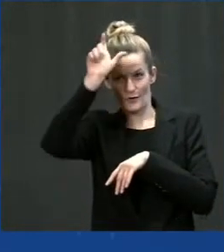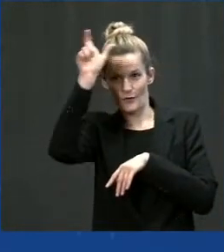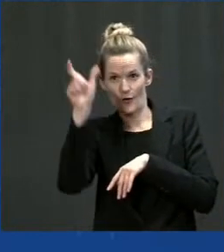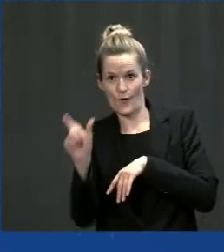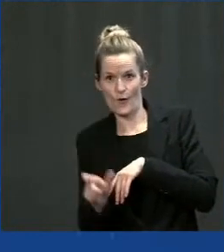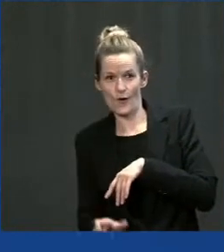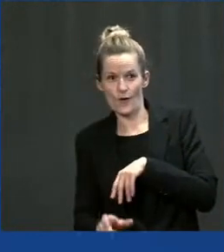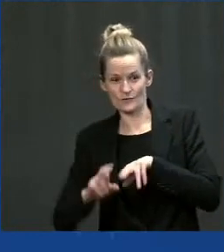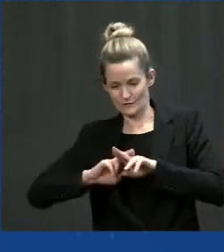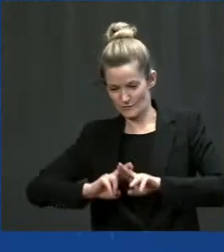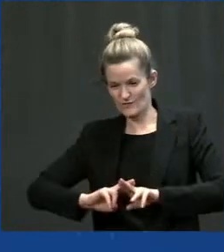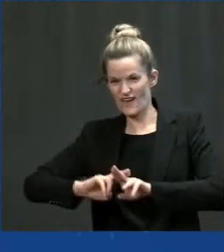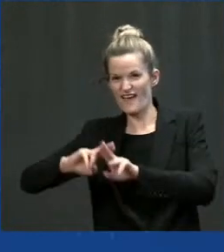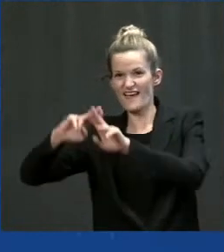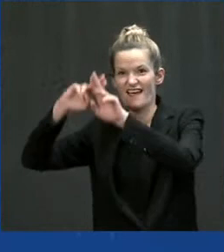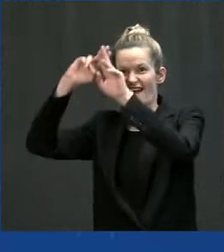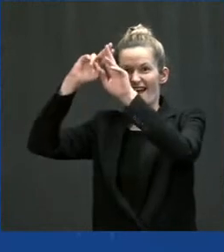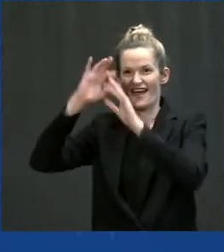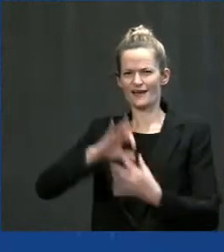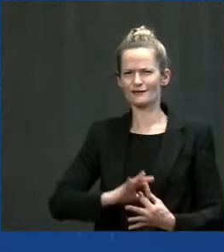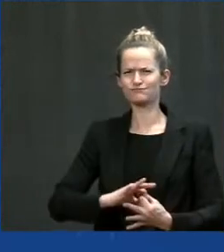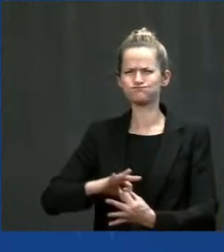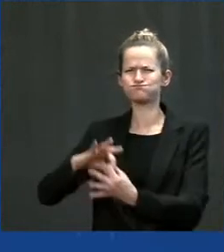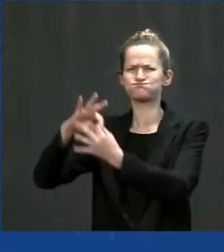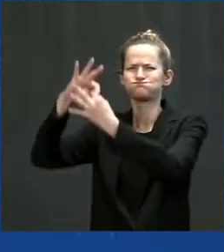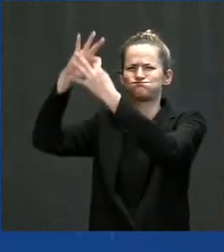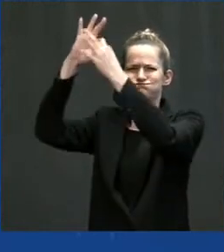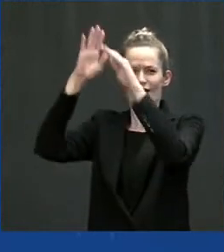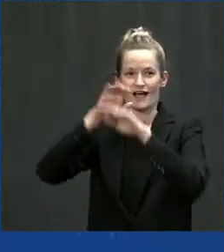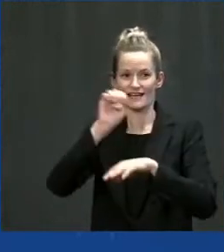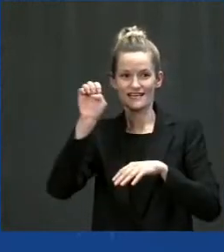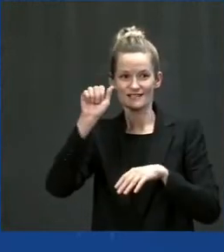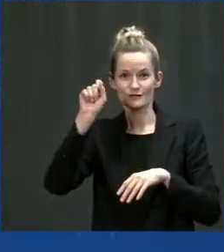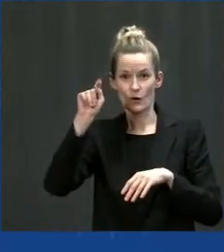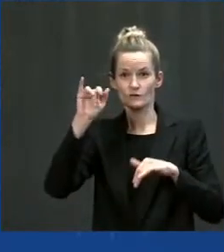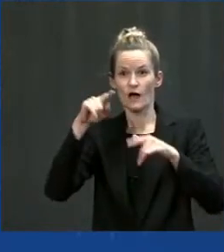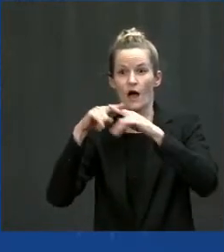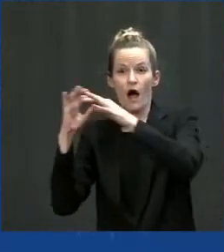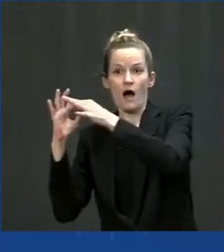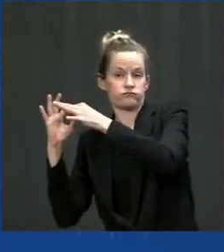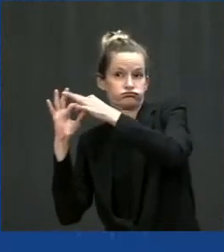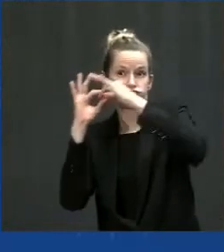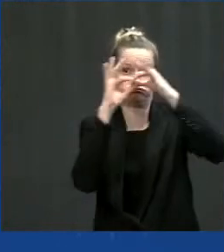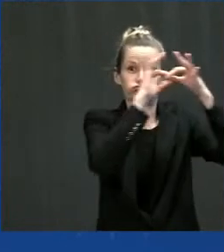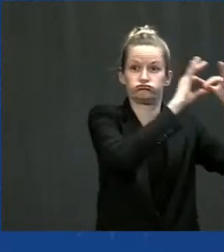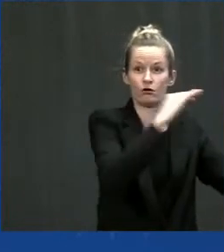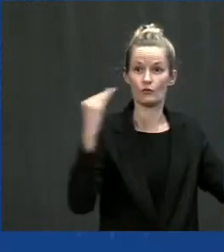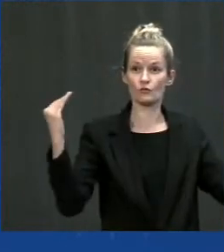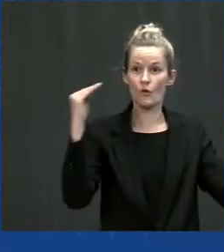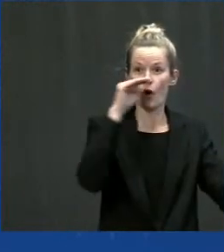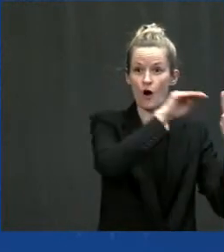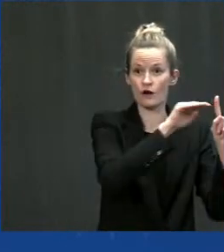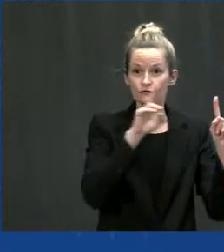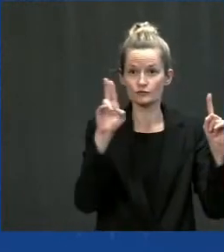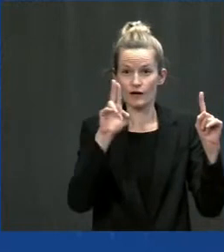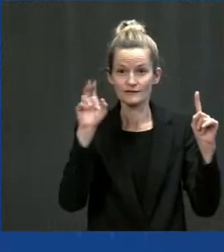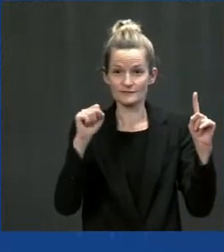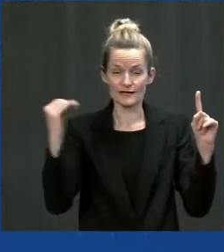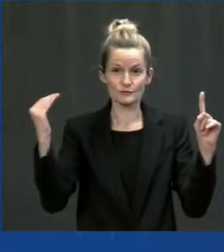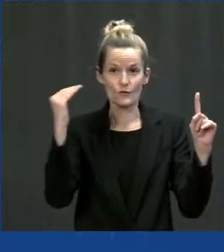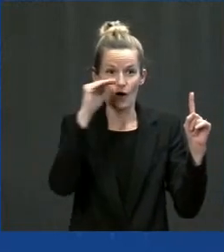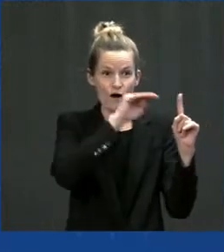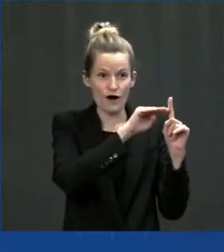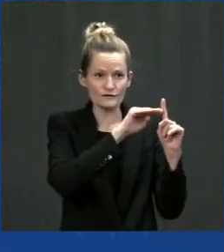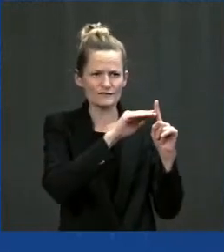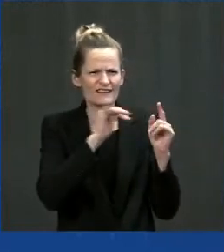up to Eisenhower's interstate highway system was literally changed the way Americans live, changed the way we live and the way we've developed.